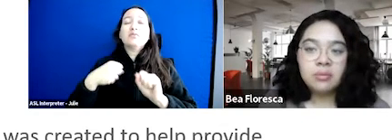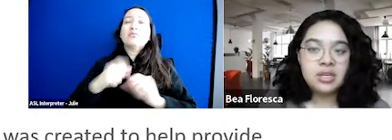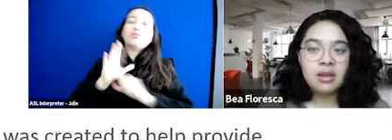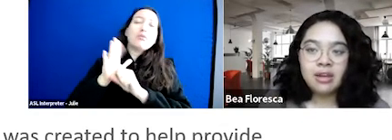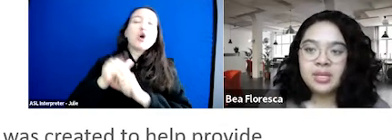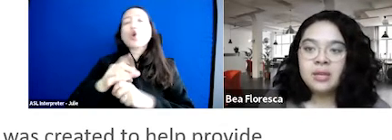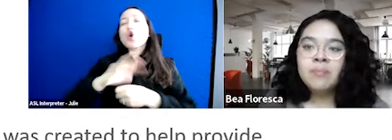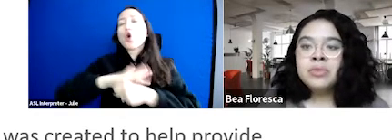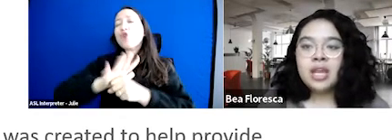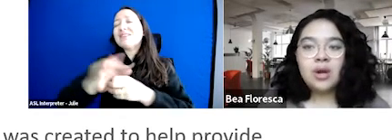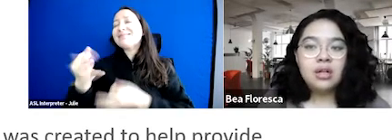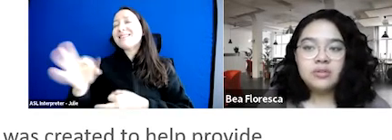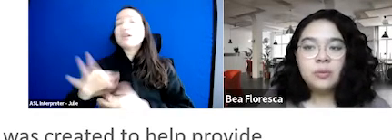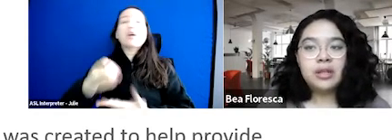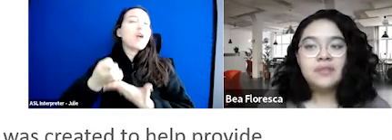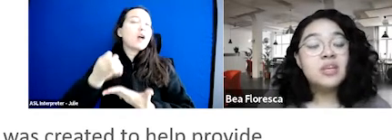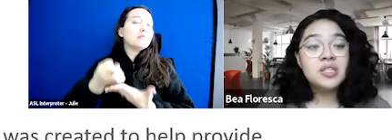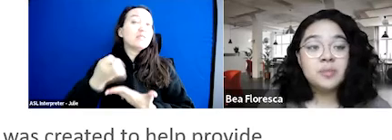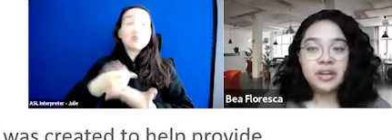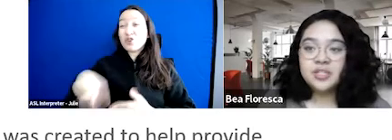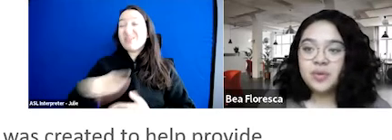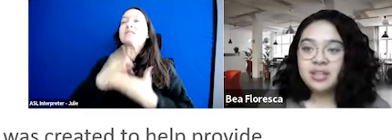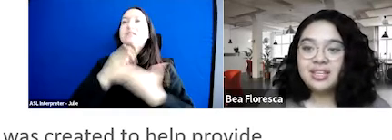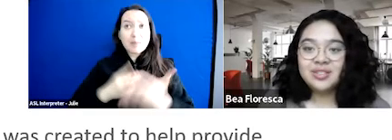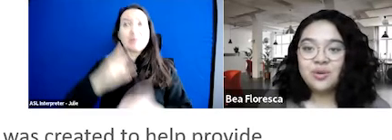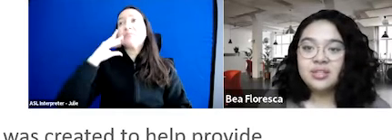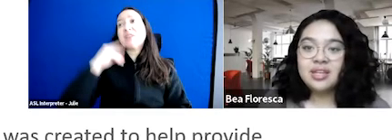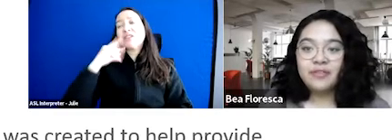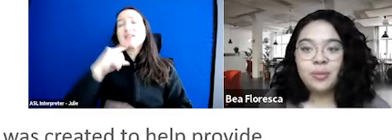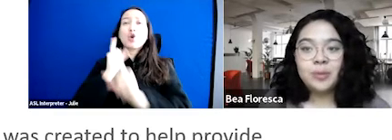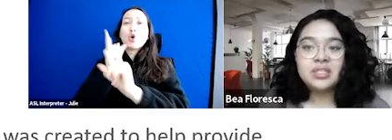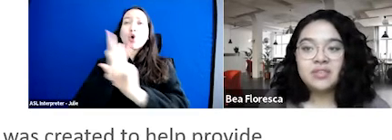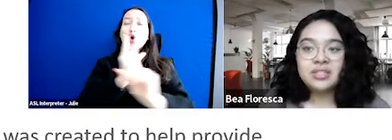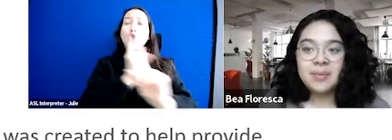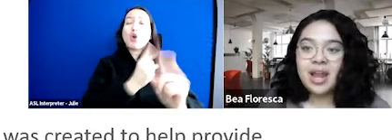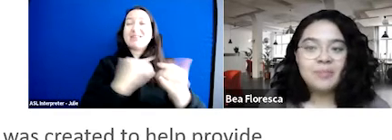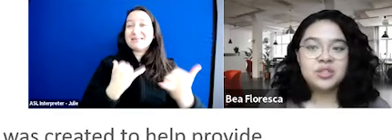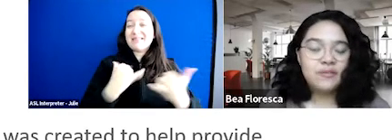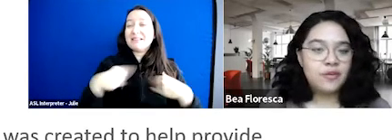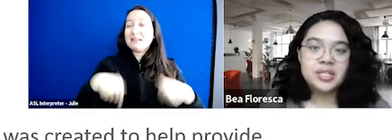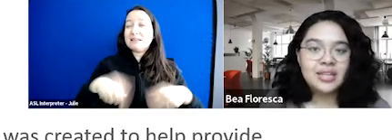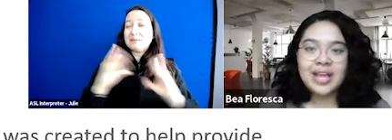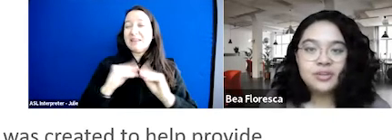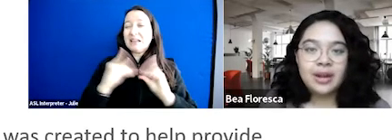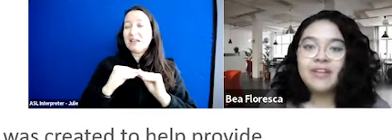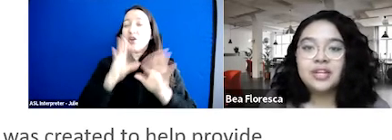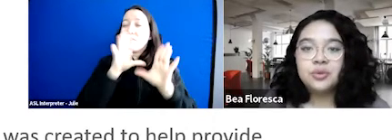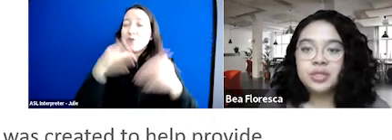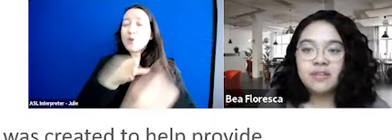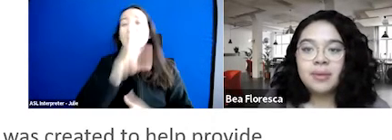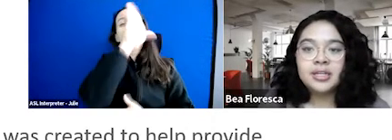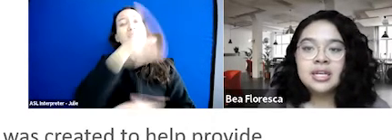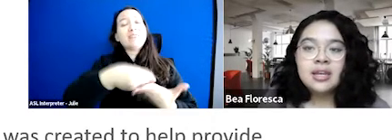calm the economy. And while all of you probably have some experience with these goals and for the purposes of the summit, I'm just going to focus on that direct